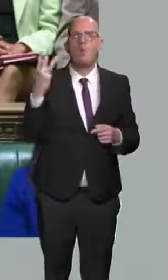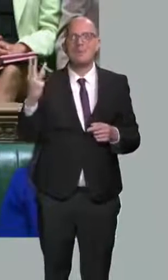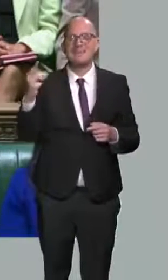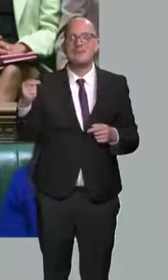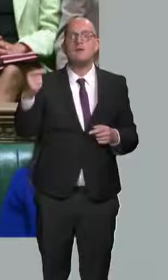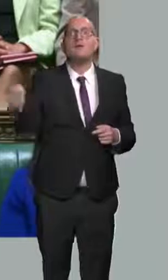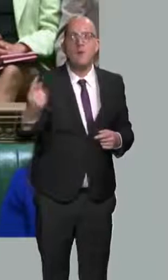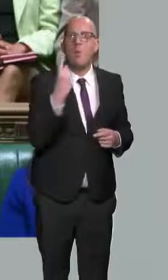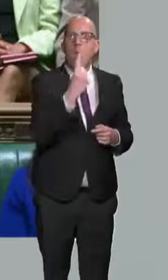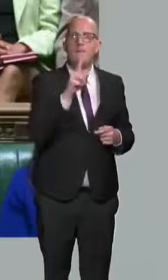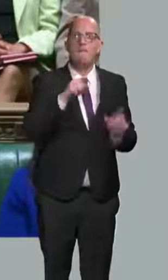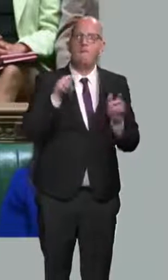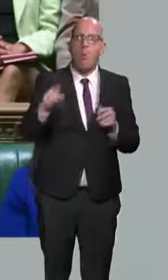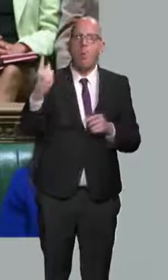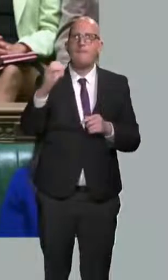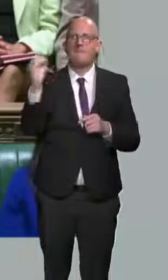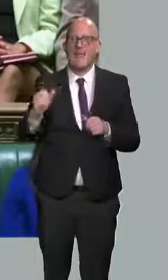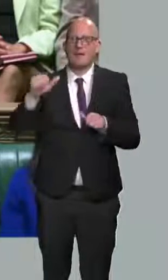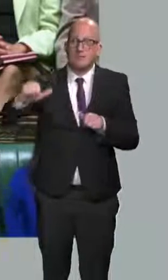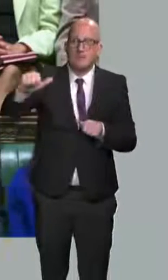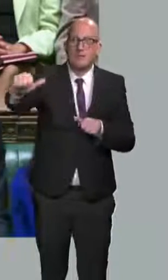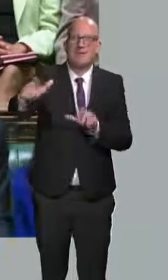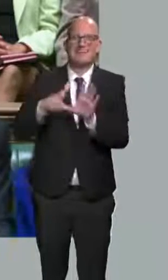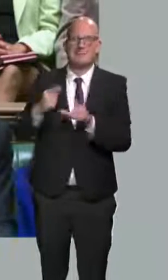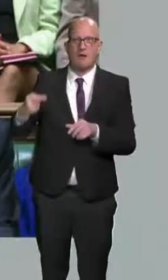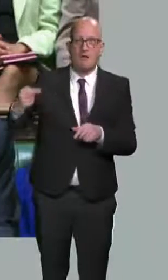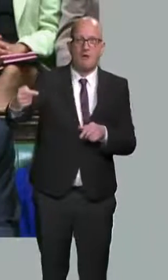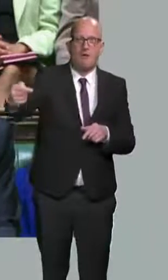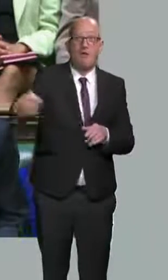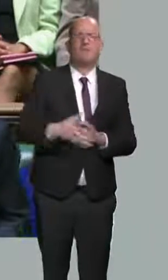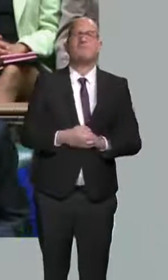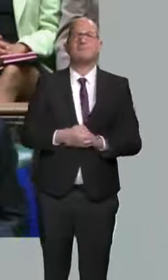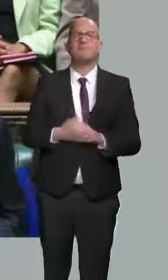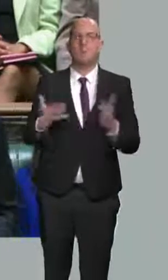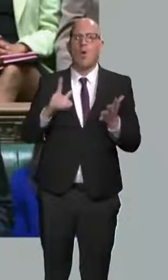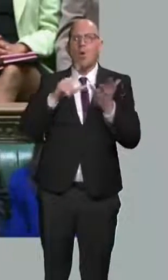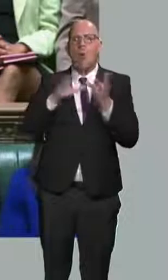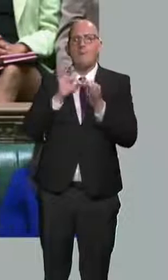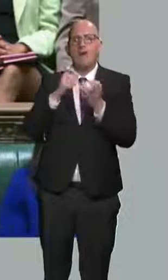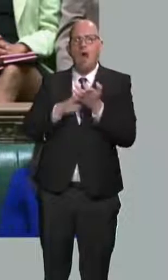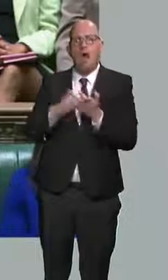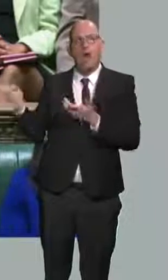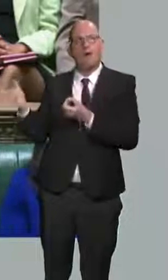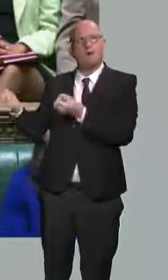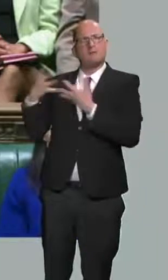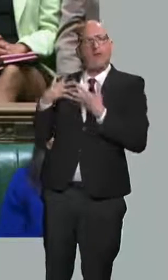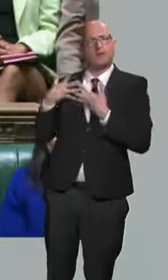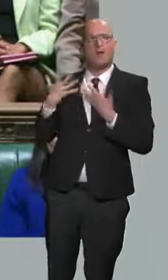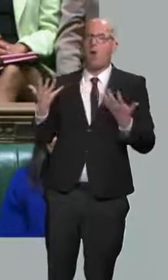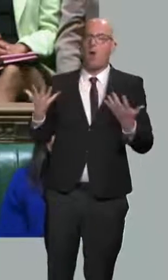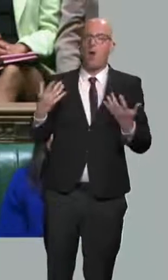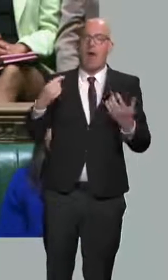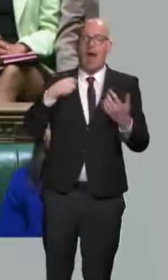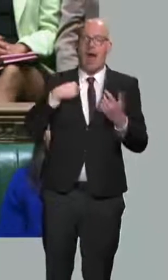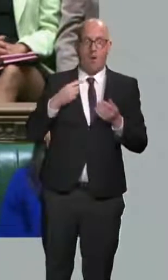in the following years. At a time when the OBR have said that our fiscal headroom could be wiped out